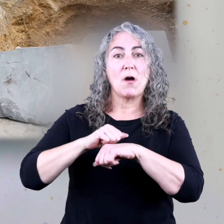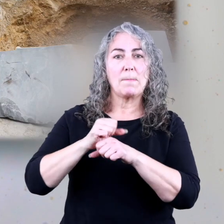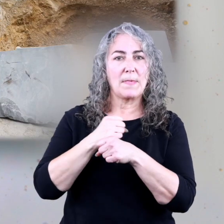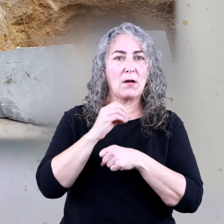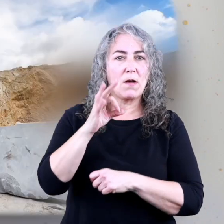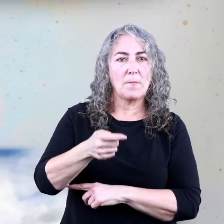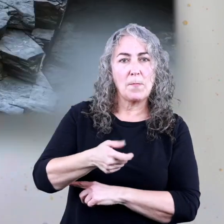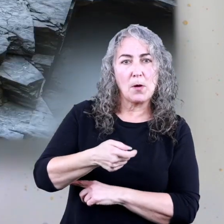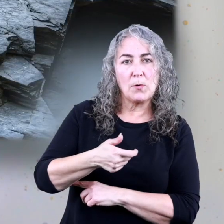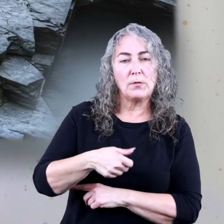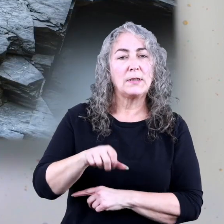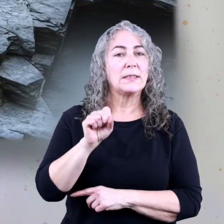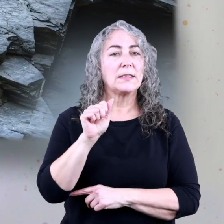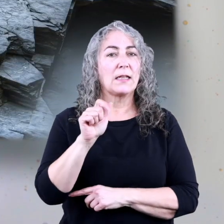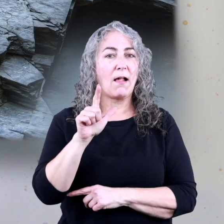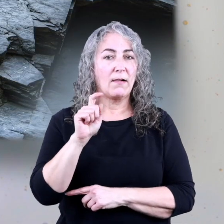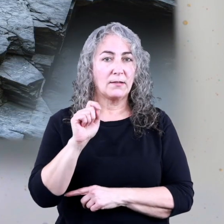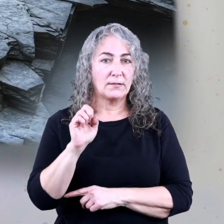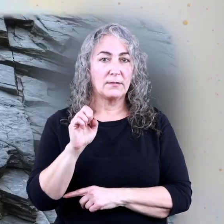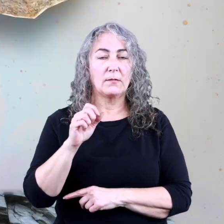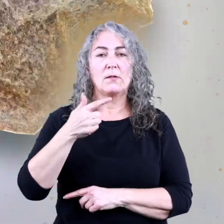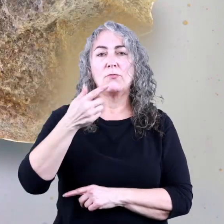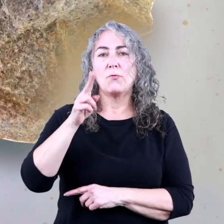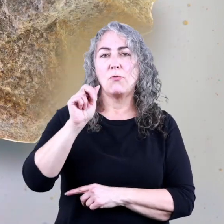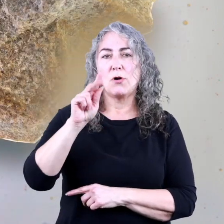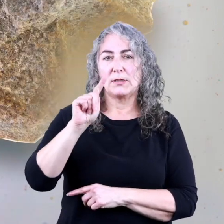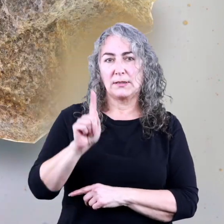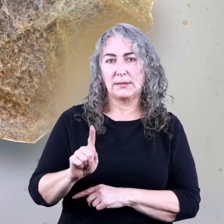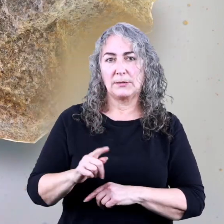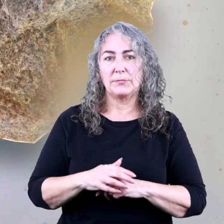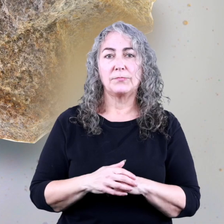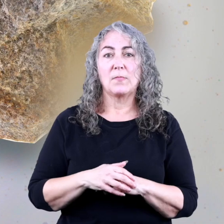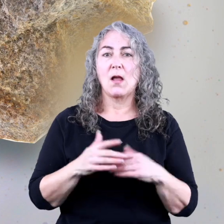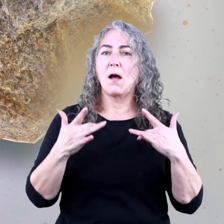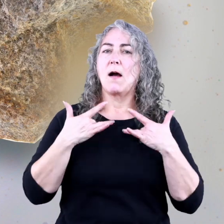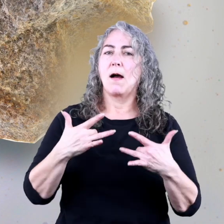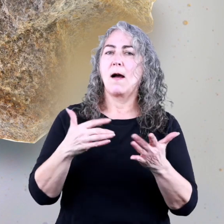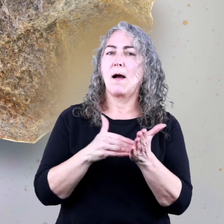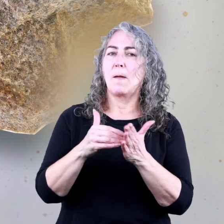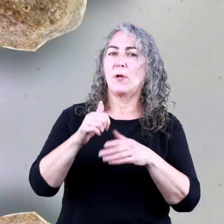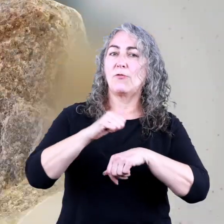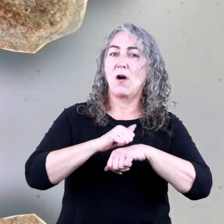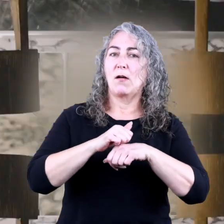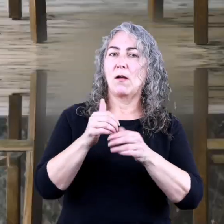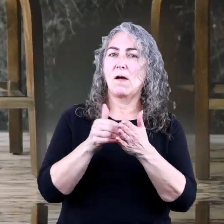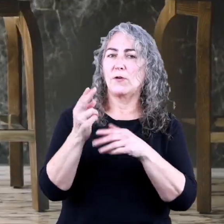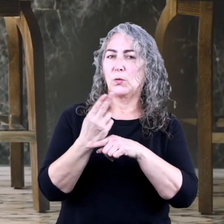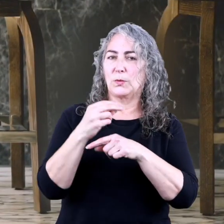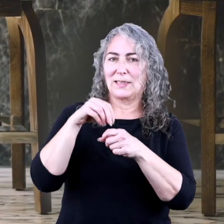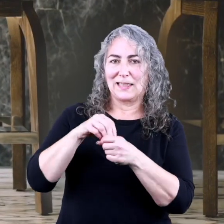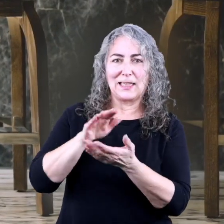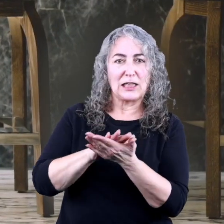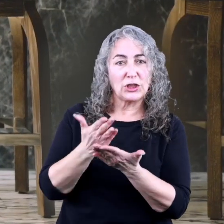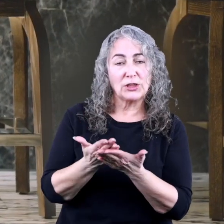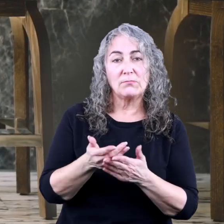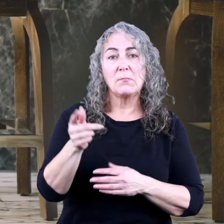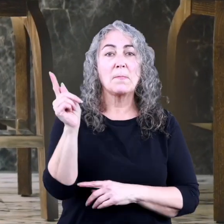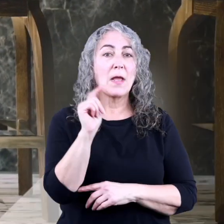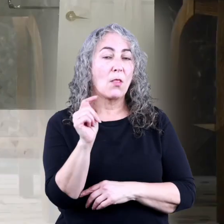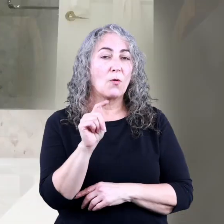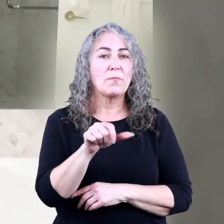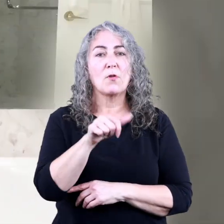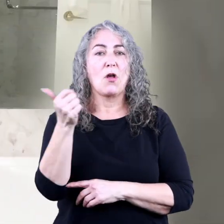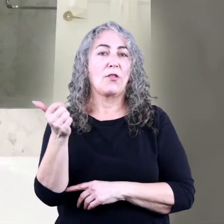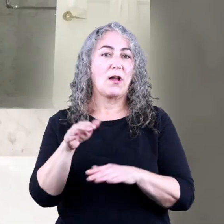marble, slate, and quartz, are all common rocks often used for kitchen, bathroom,